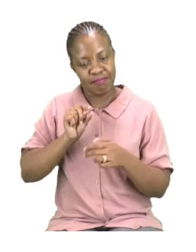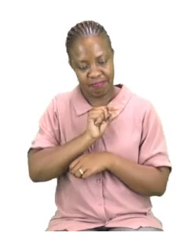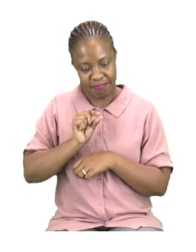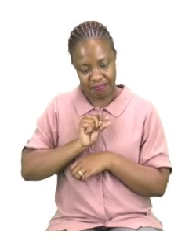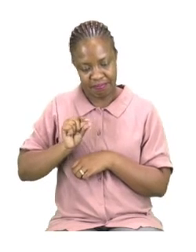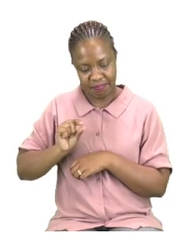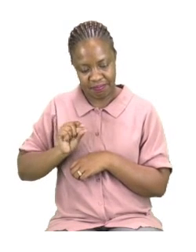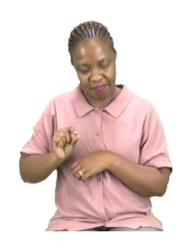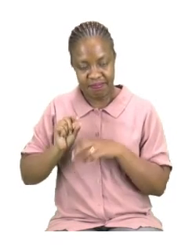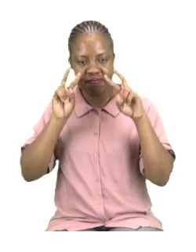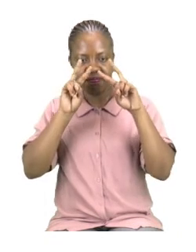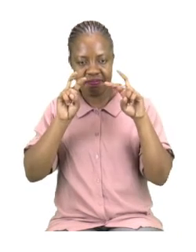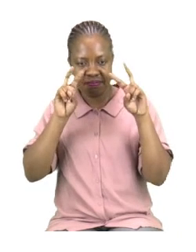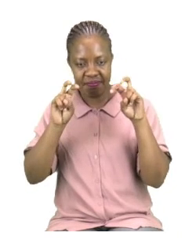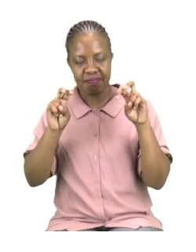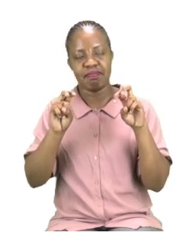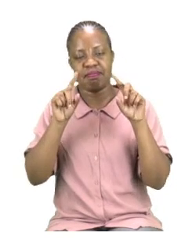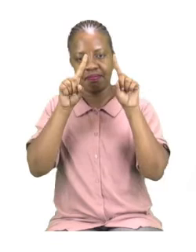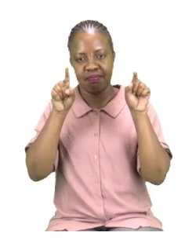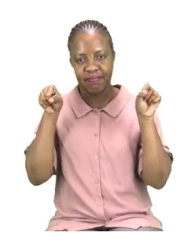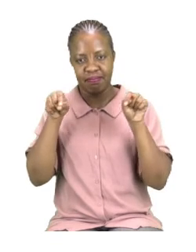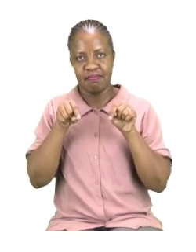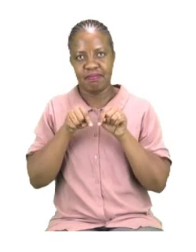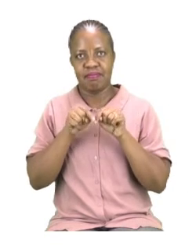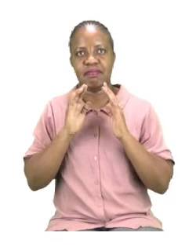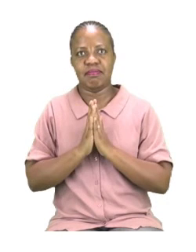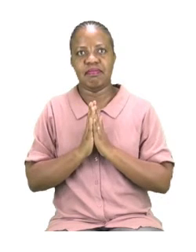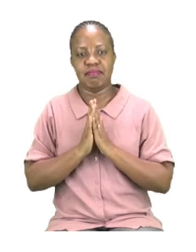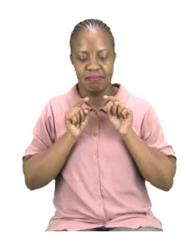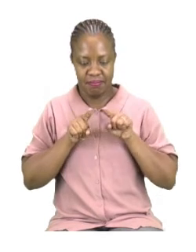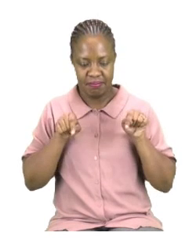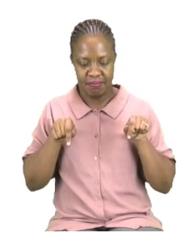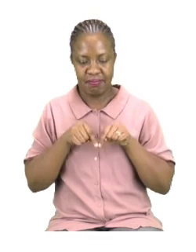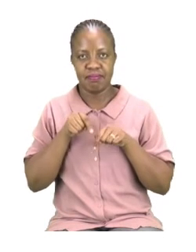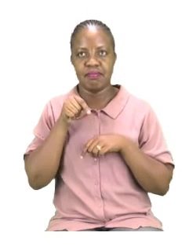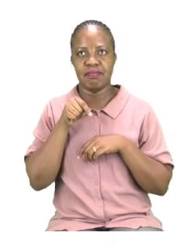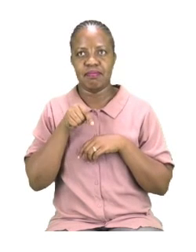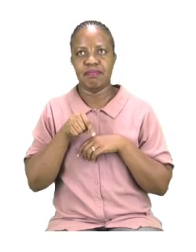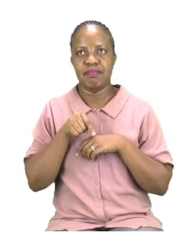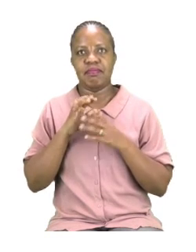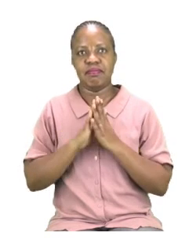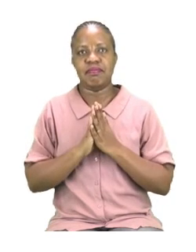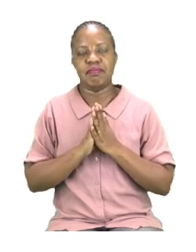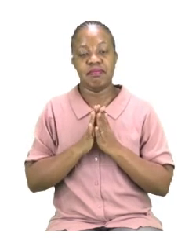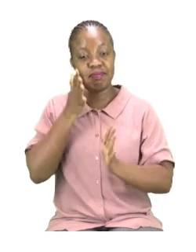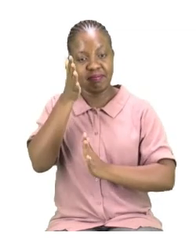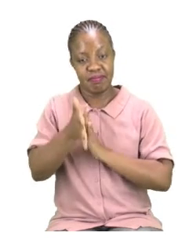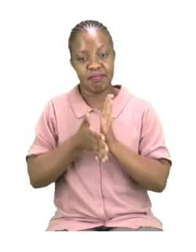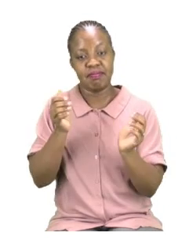in the word search. So let us read the words in below. Please repeat after me.